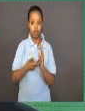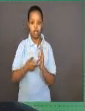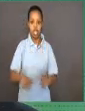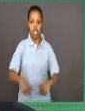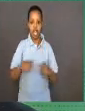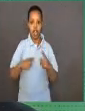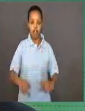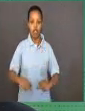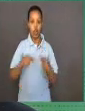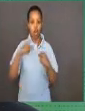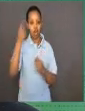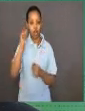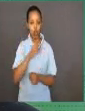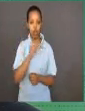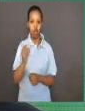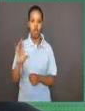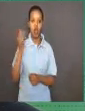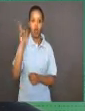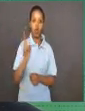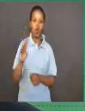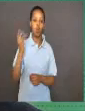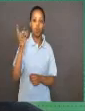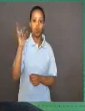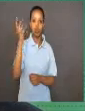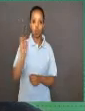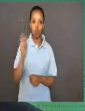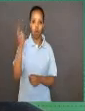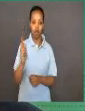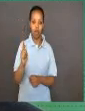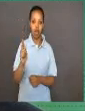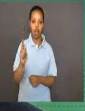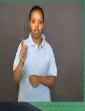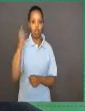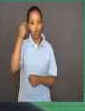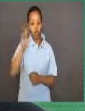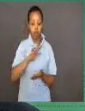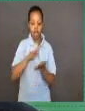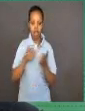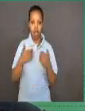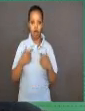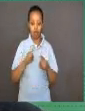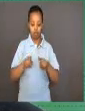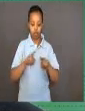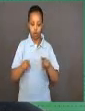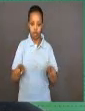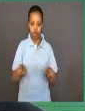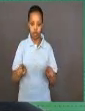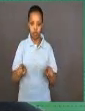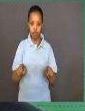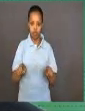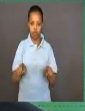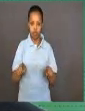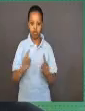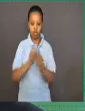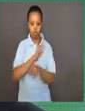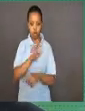life theory and the cosmozoan theory cosmozoan Write your answer on